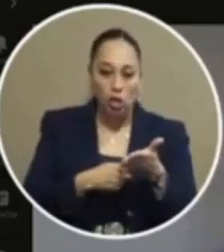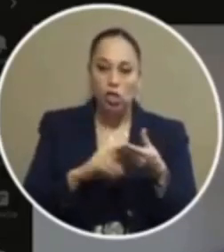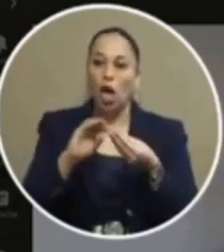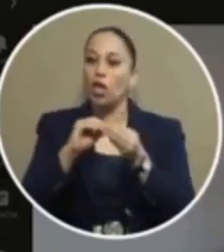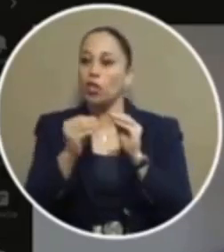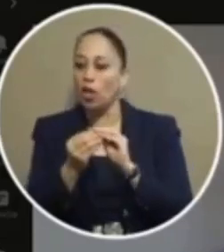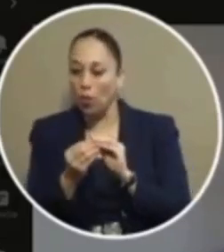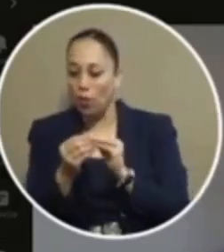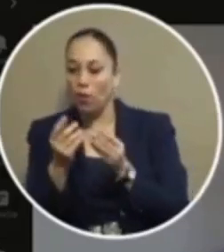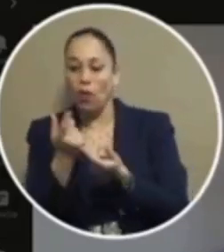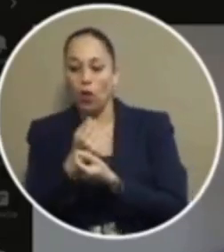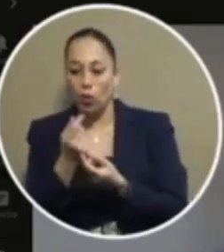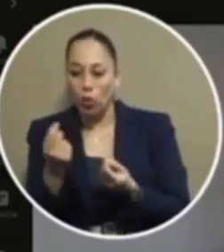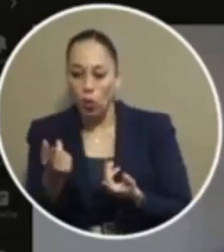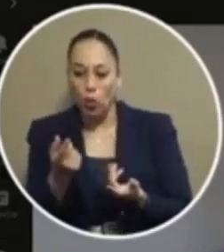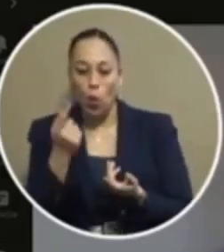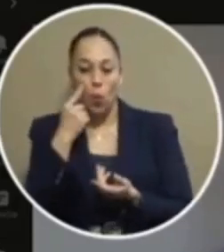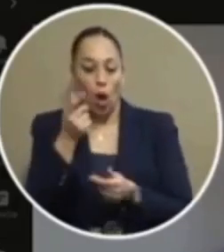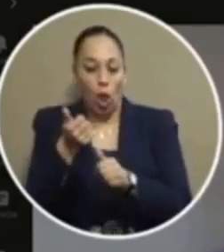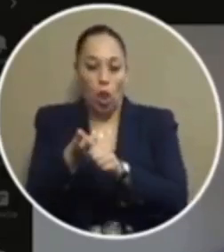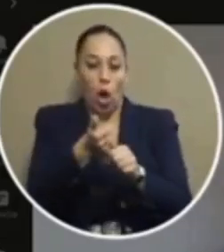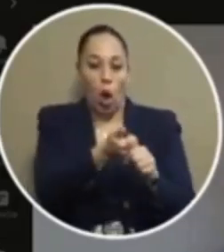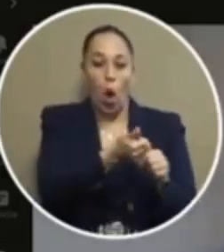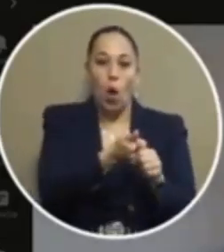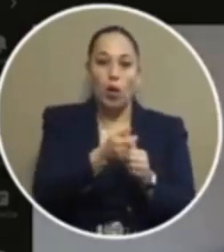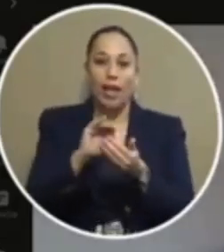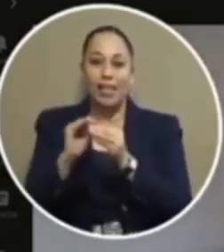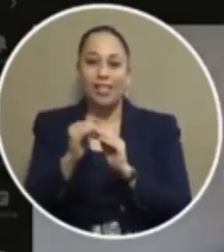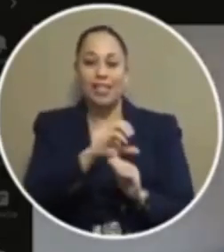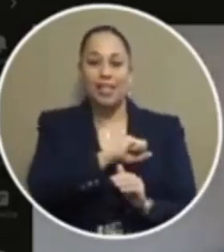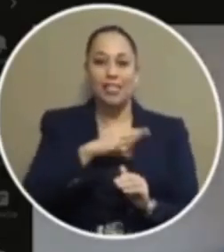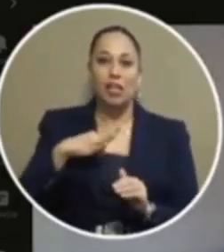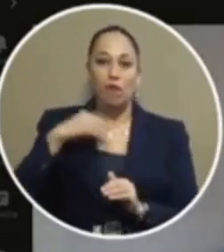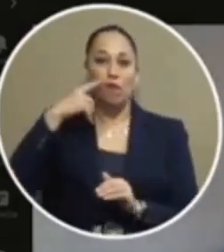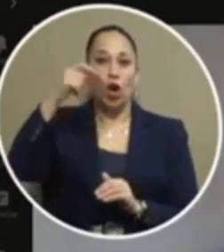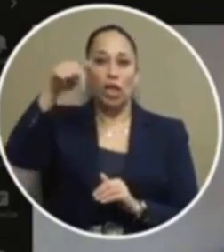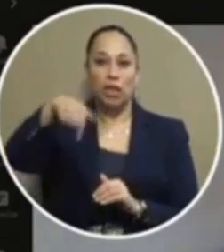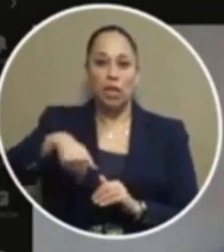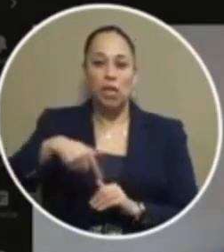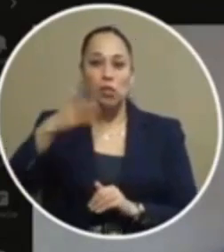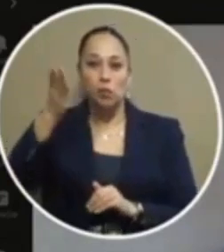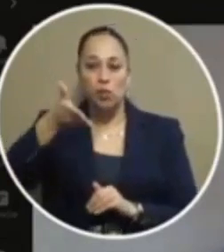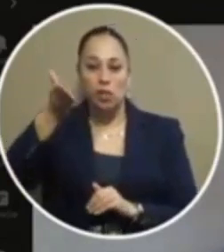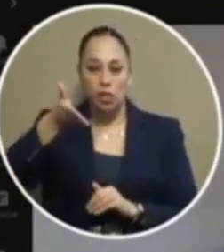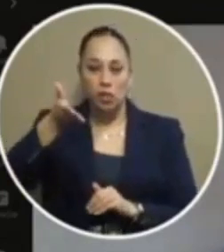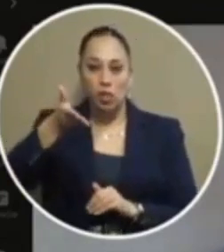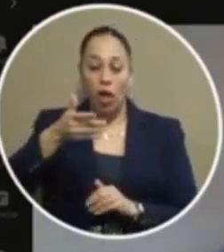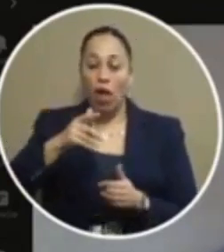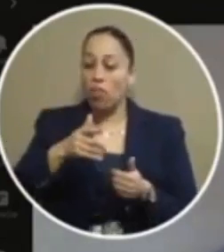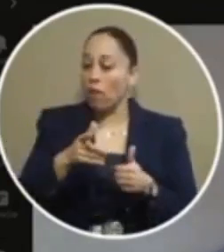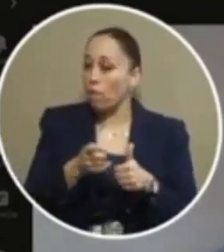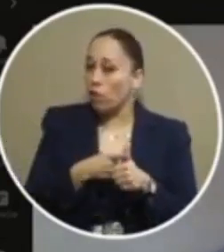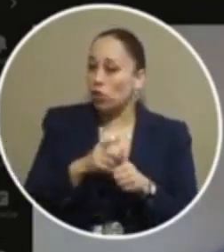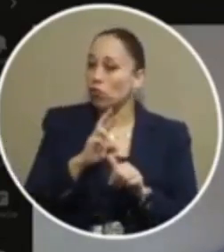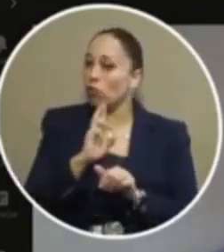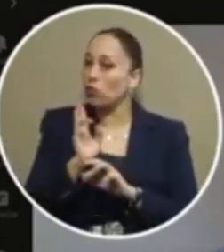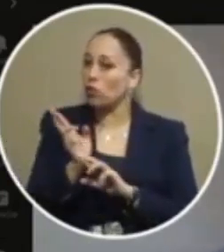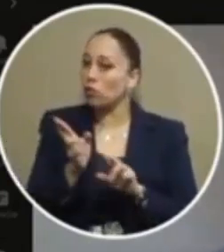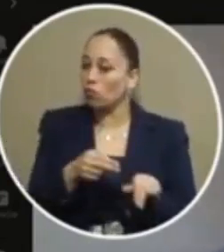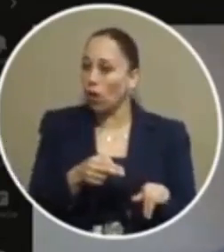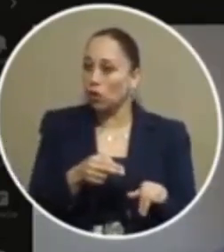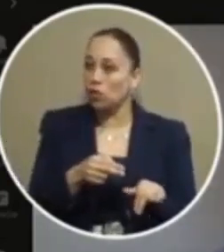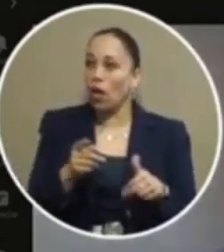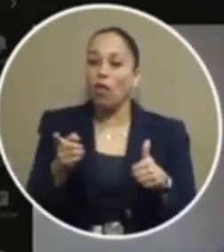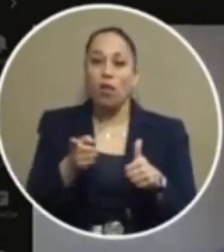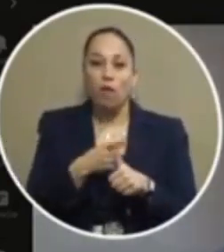arrests than were done by our own city staff for this presentation and the fact that the first response was